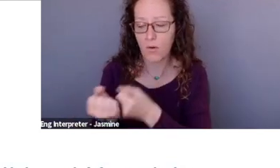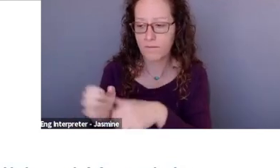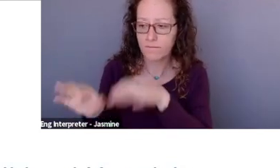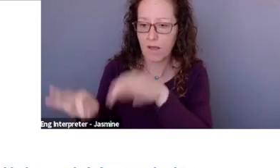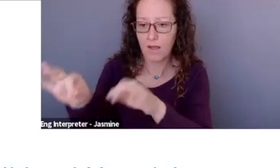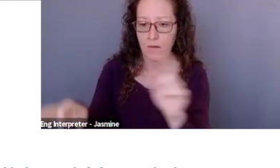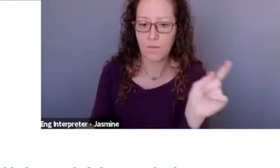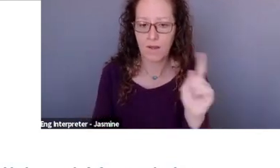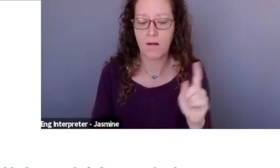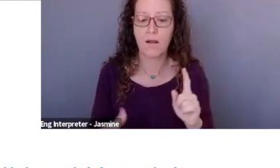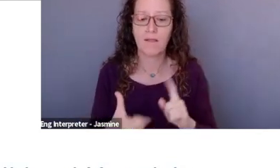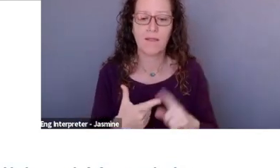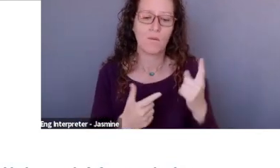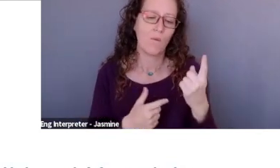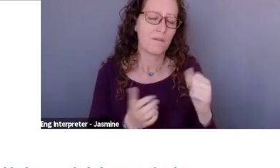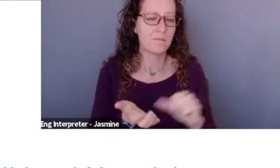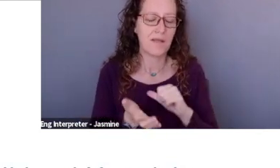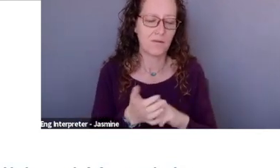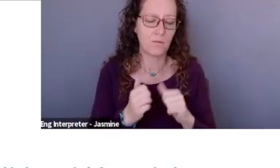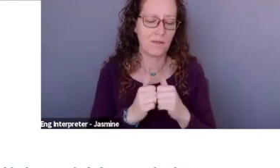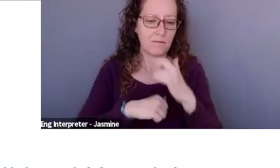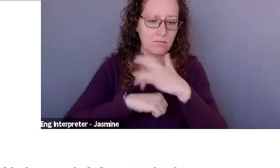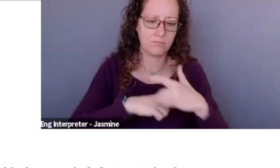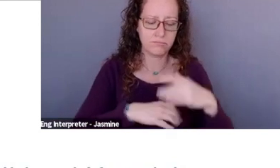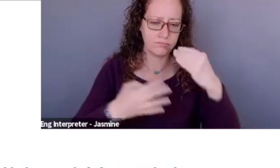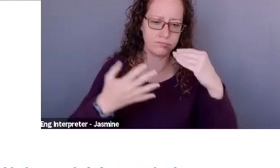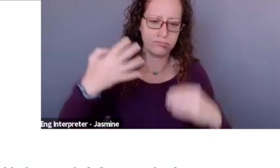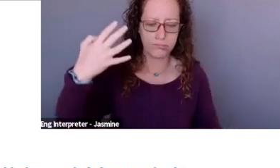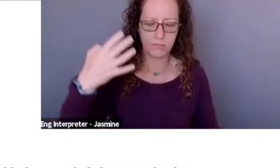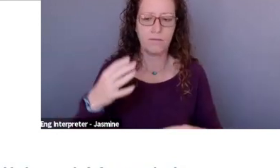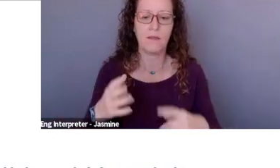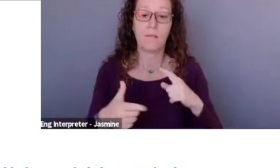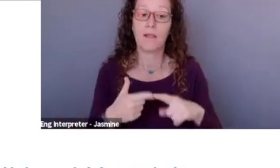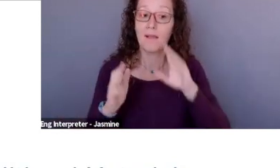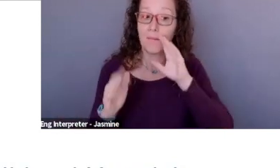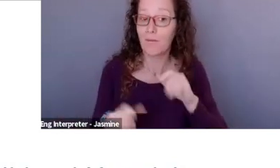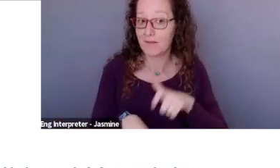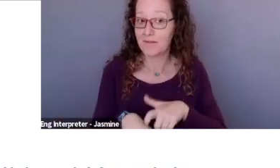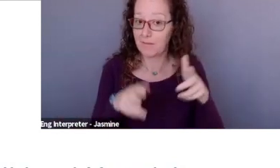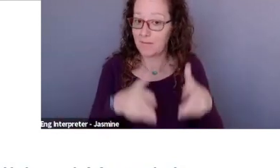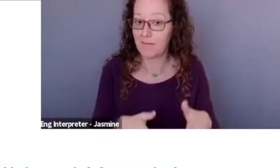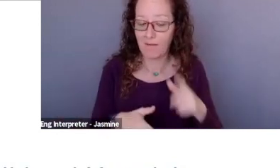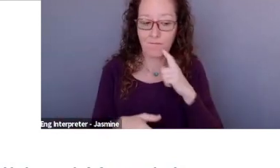we'll end with time for questions and answers, hopefully. One thing